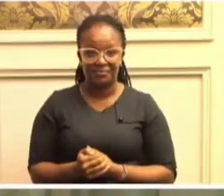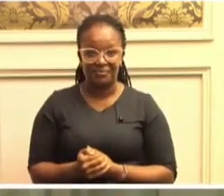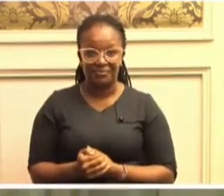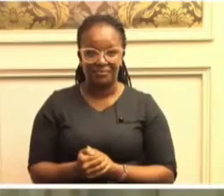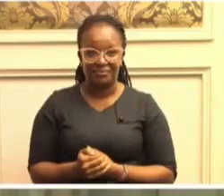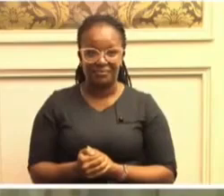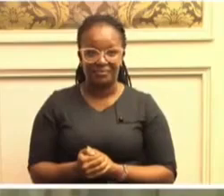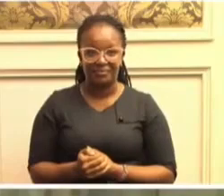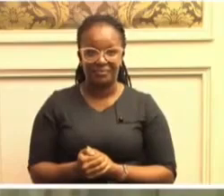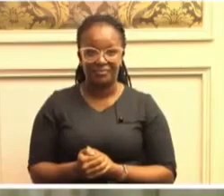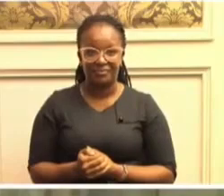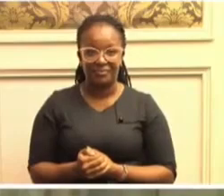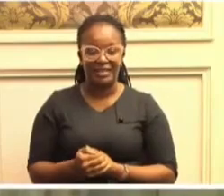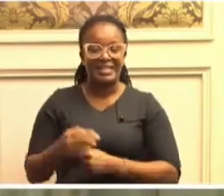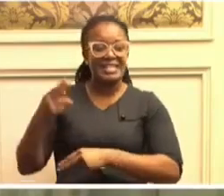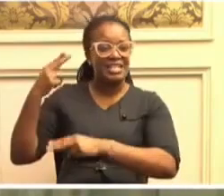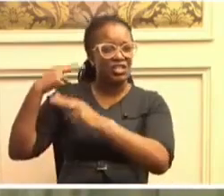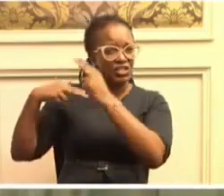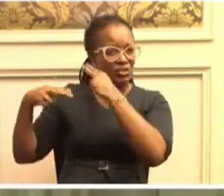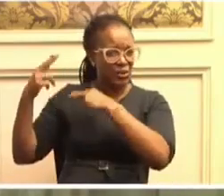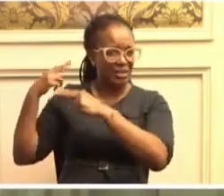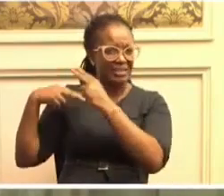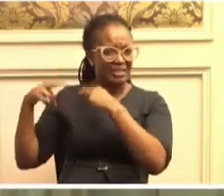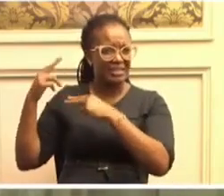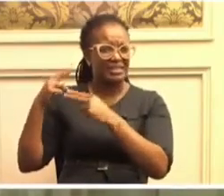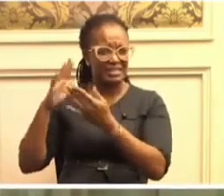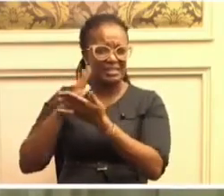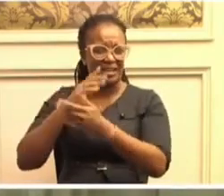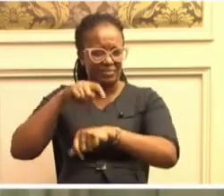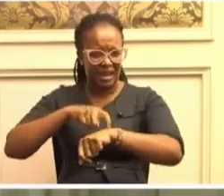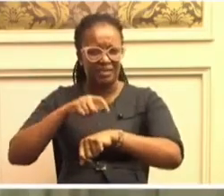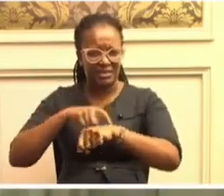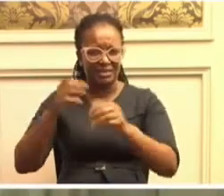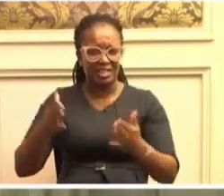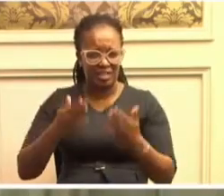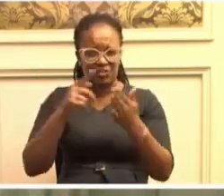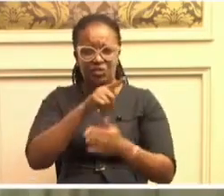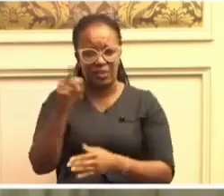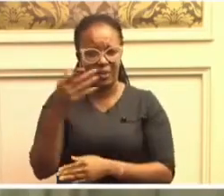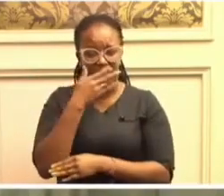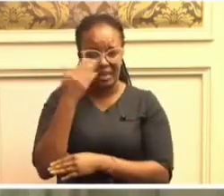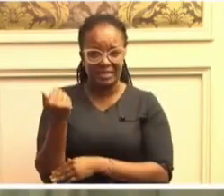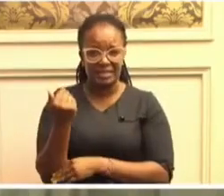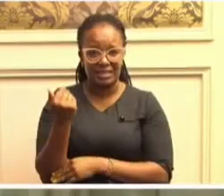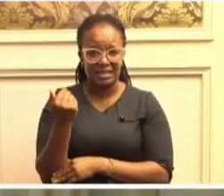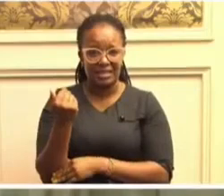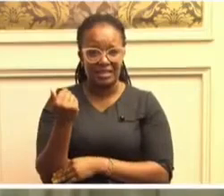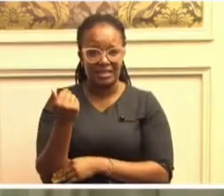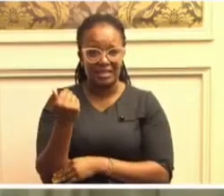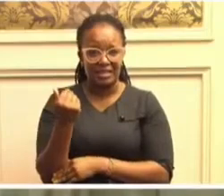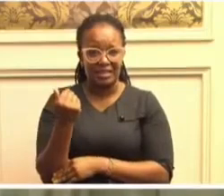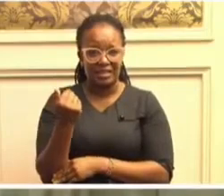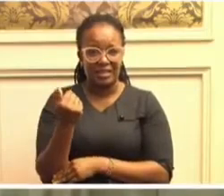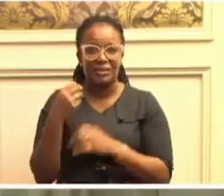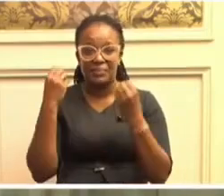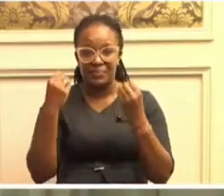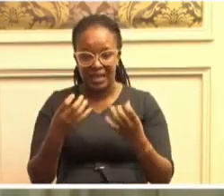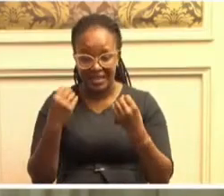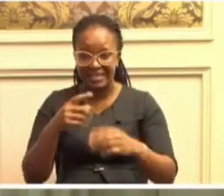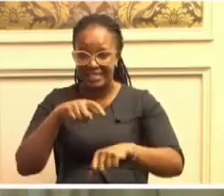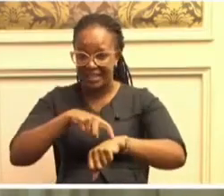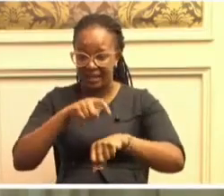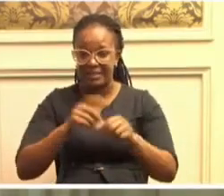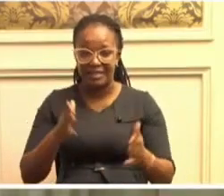You see, history at times gives you the best, and often it just gives you what is available.